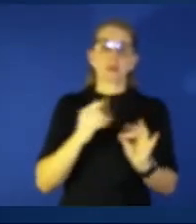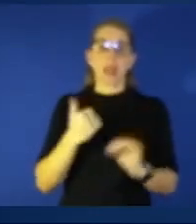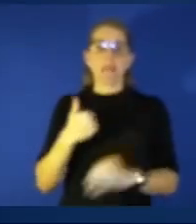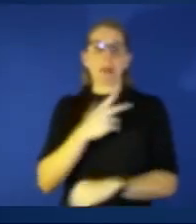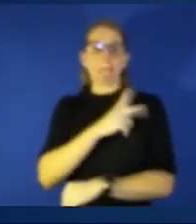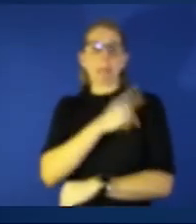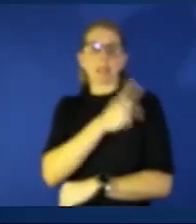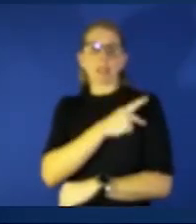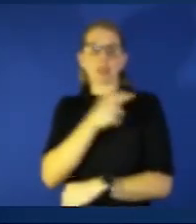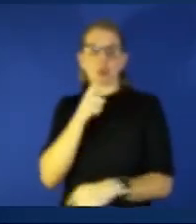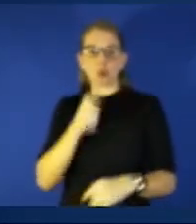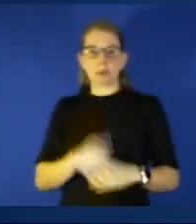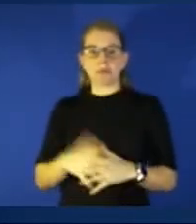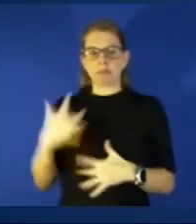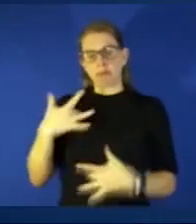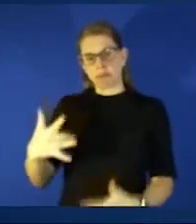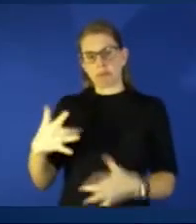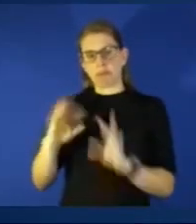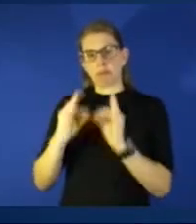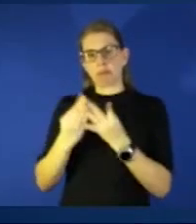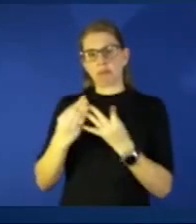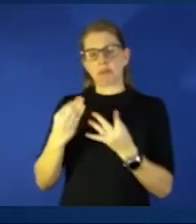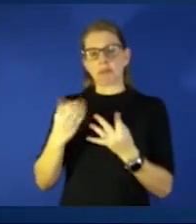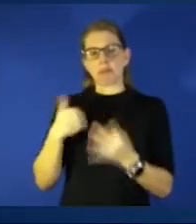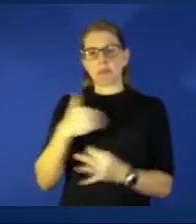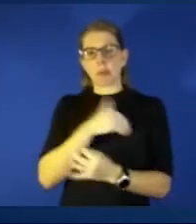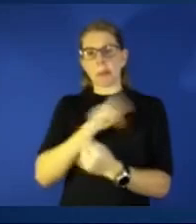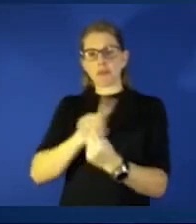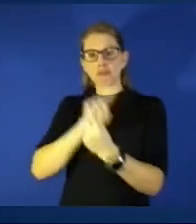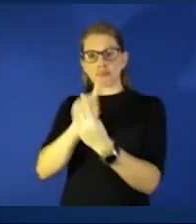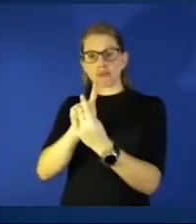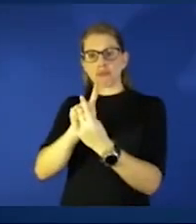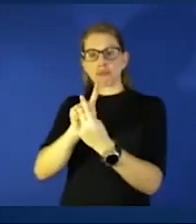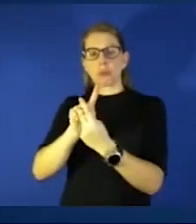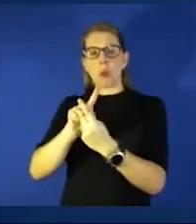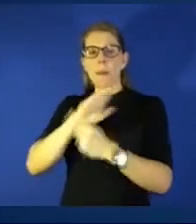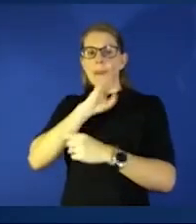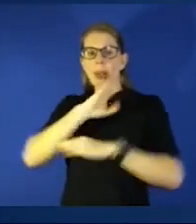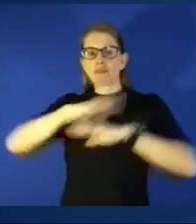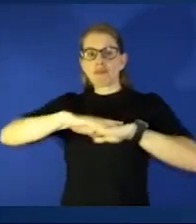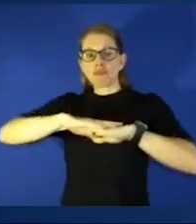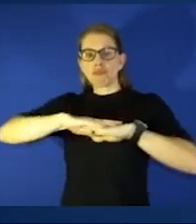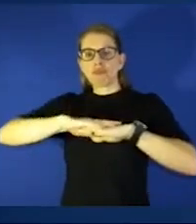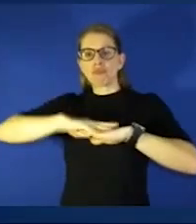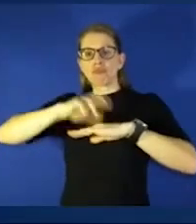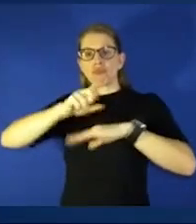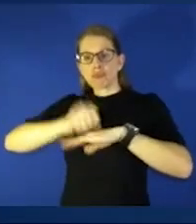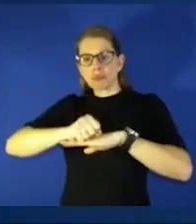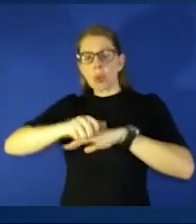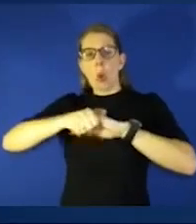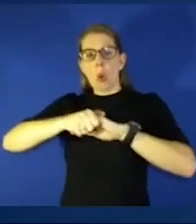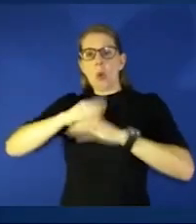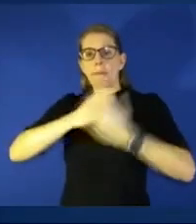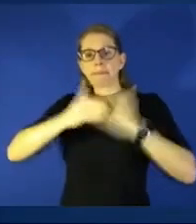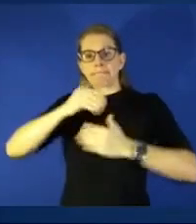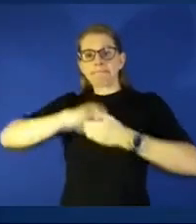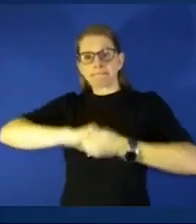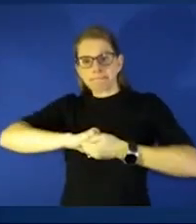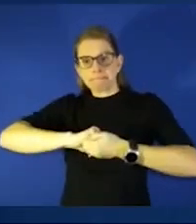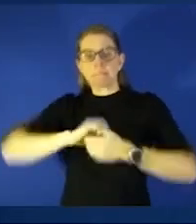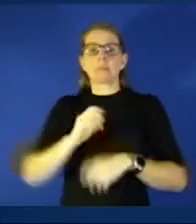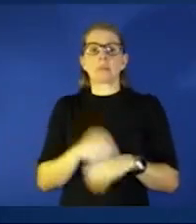typically their family members are at their bed their bedside they're holding their hand they're seeing all the minute by minute hourly